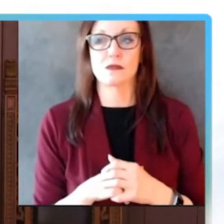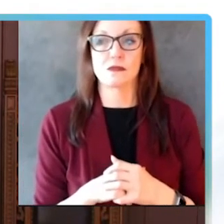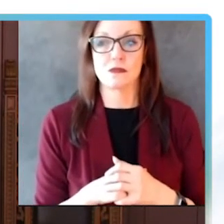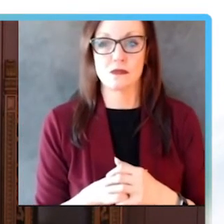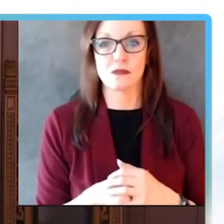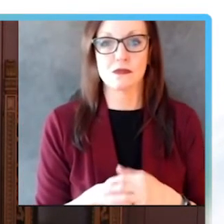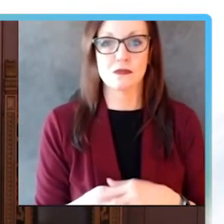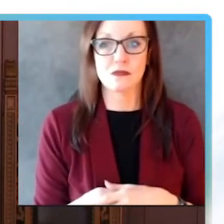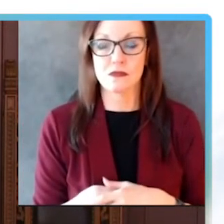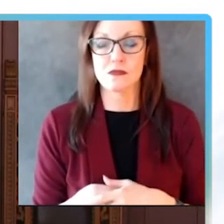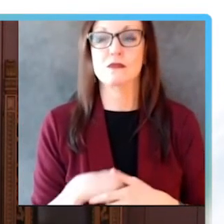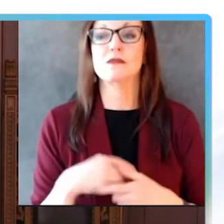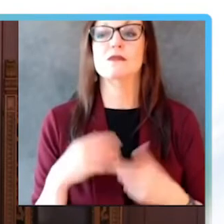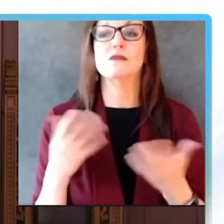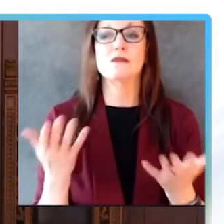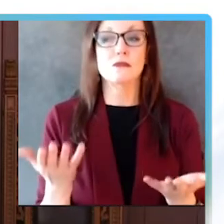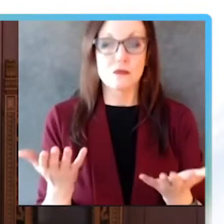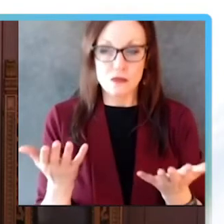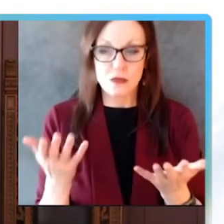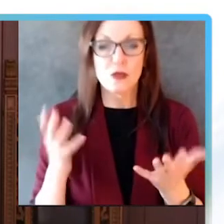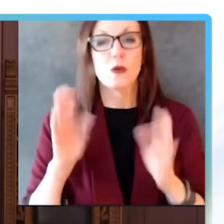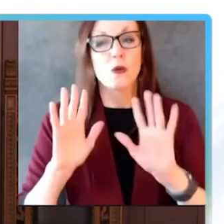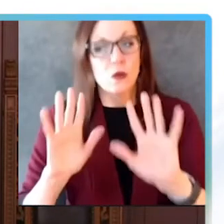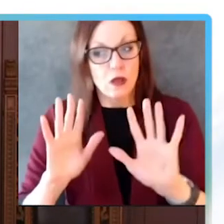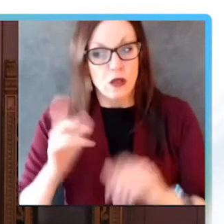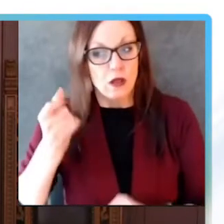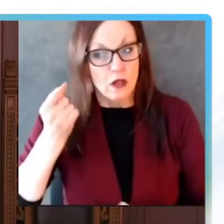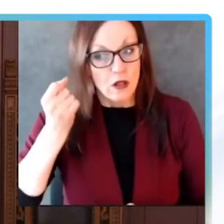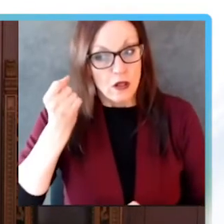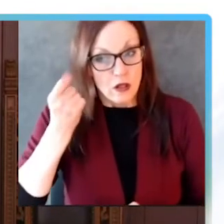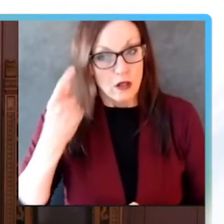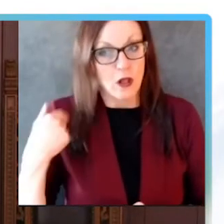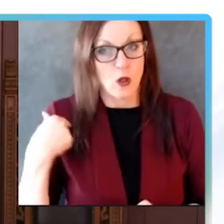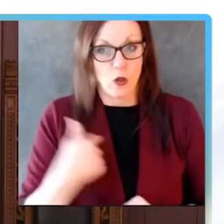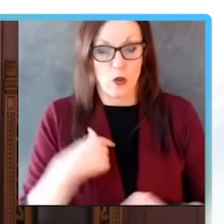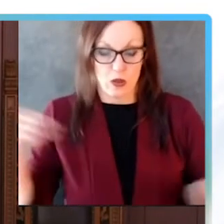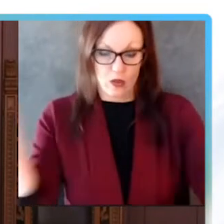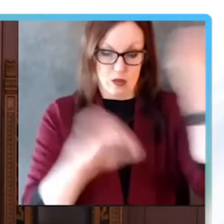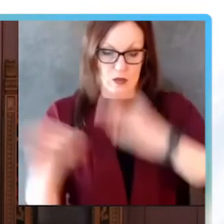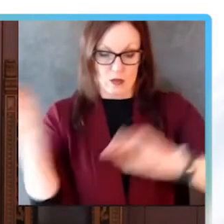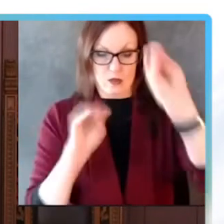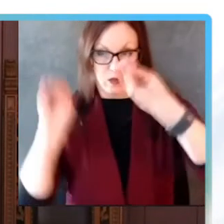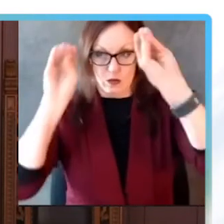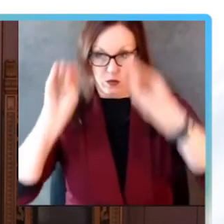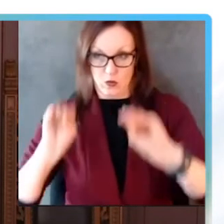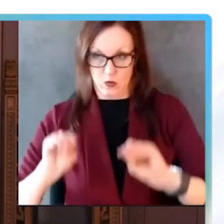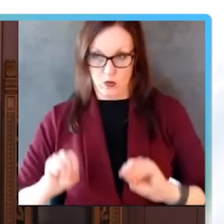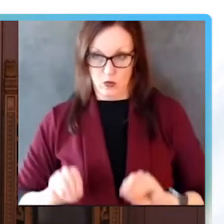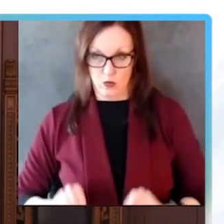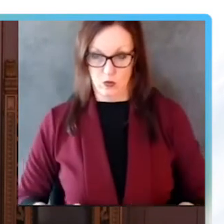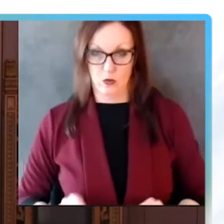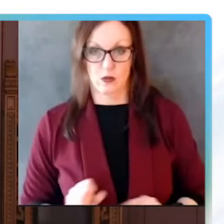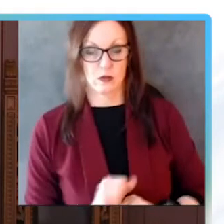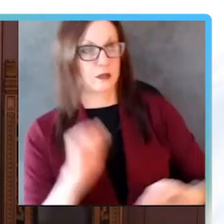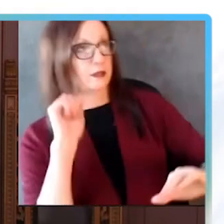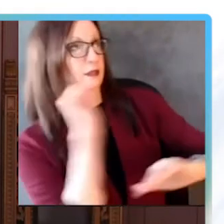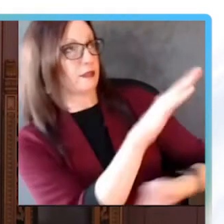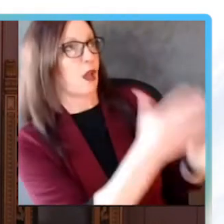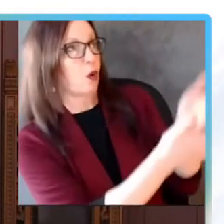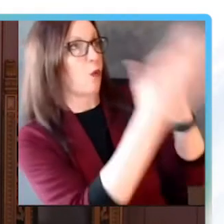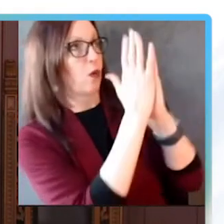the puzzle here because if we have to wait for half of the money,